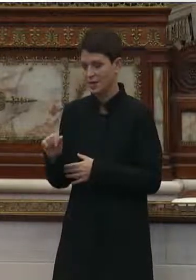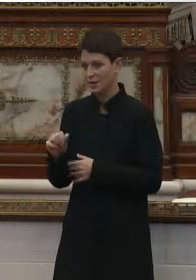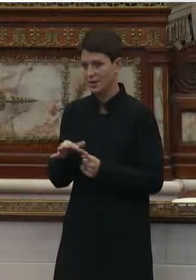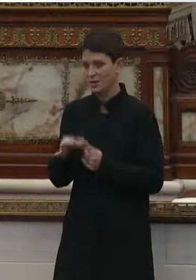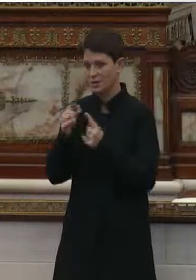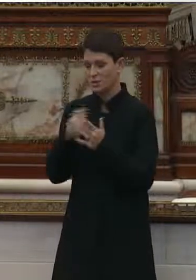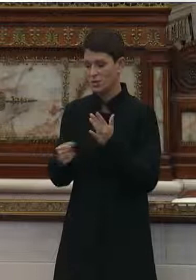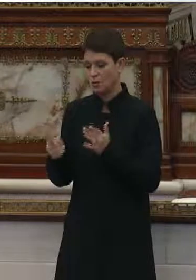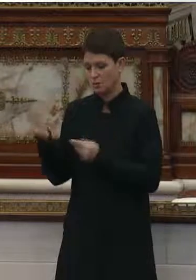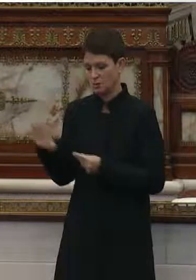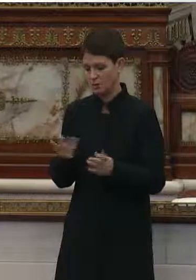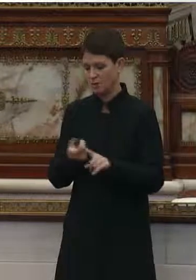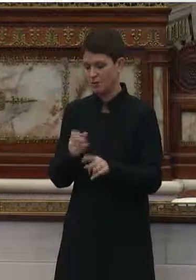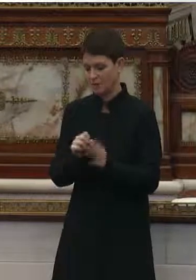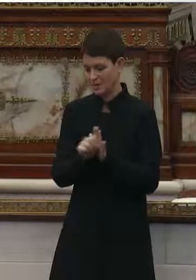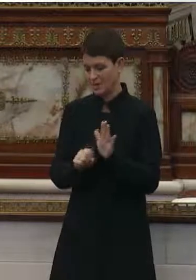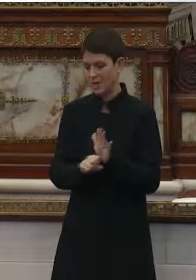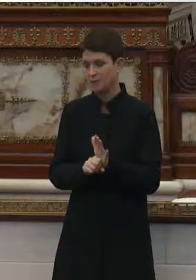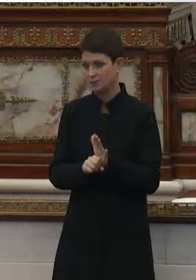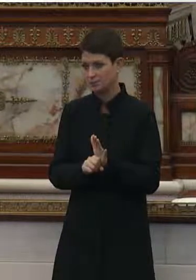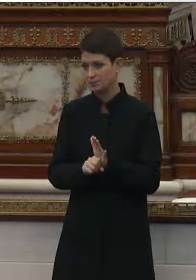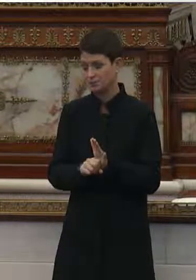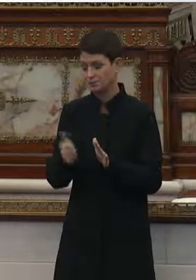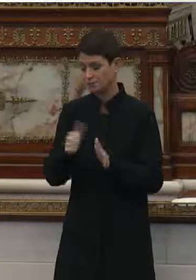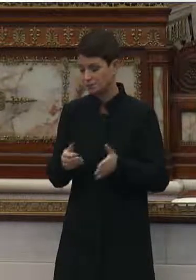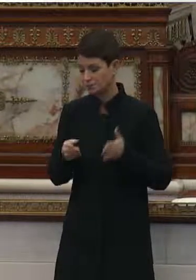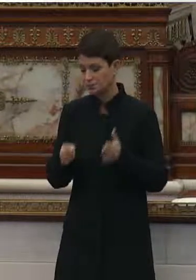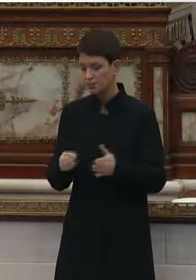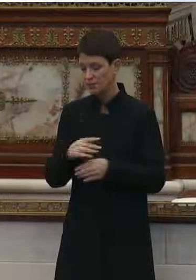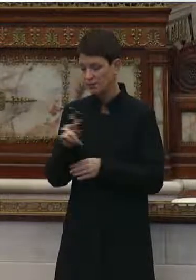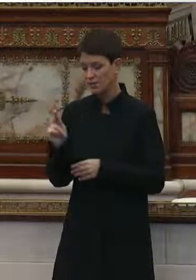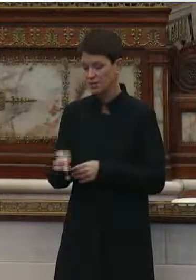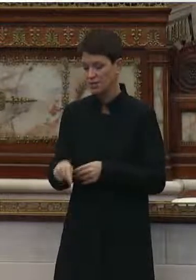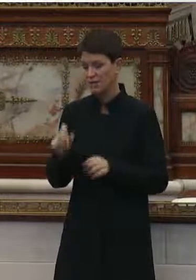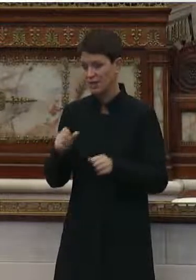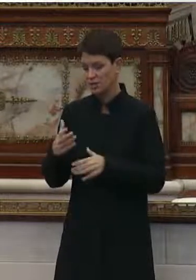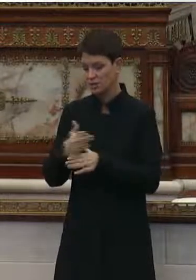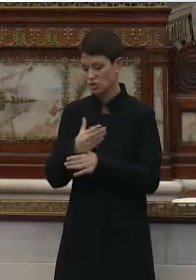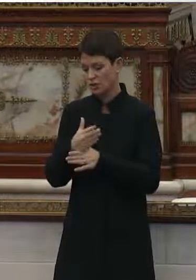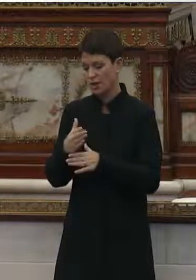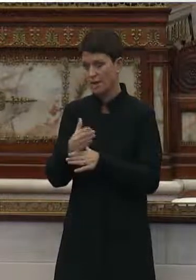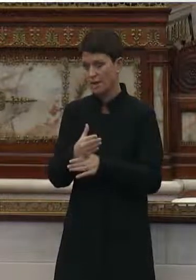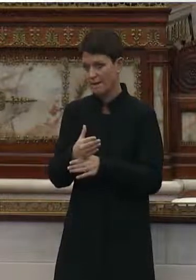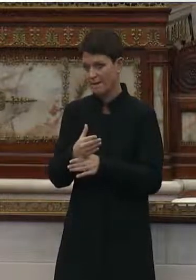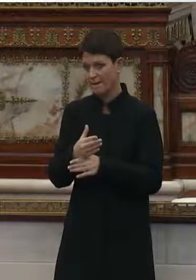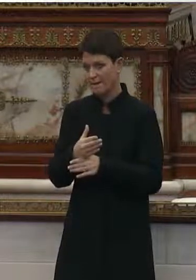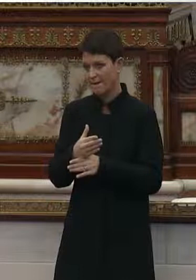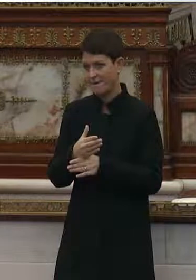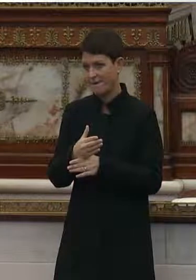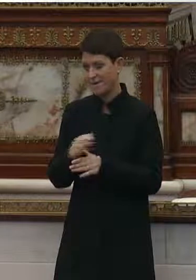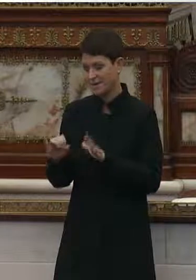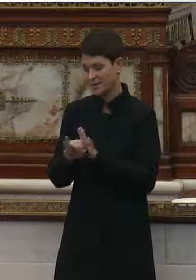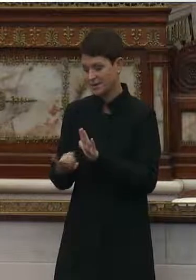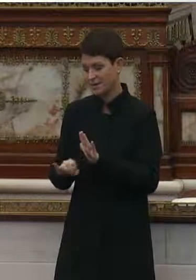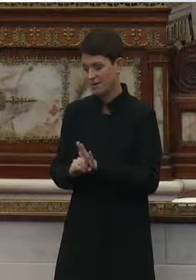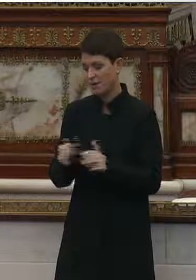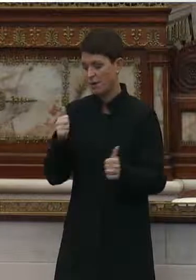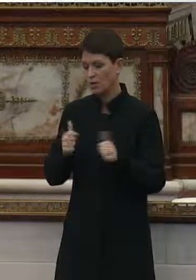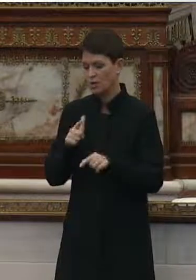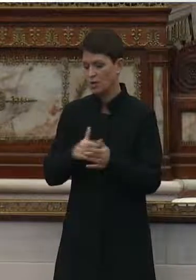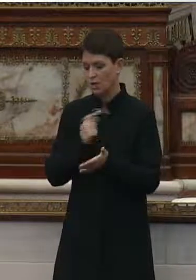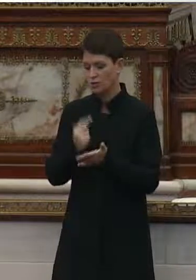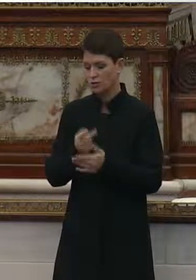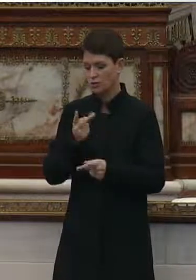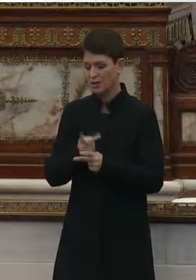what's been coming from the state. And if there's any way that Philadelphia could share and identify which long